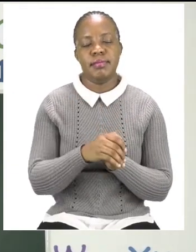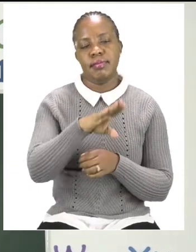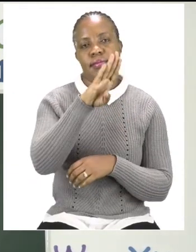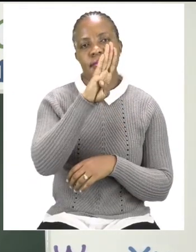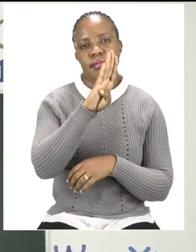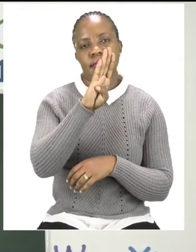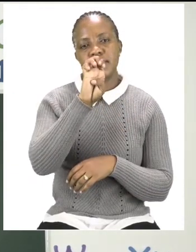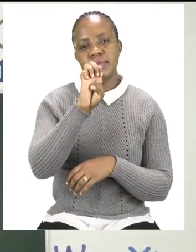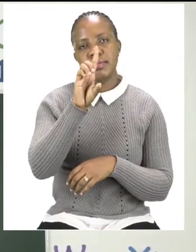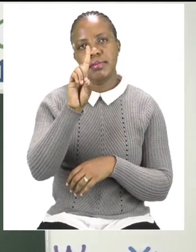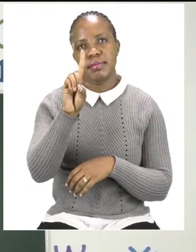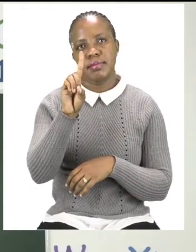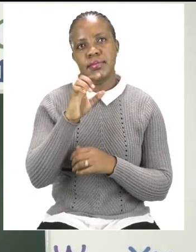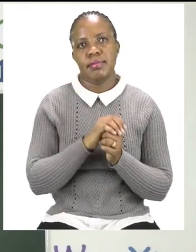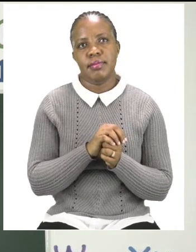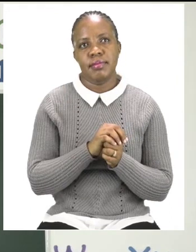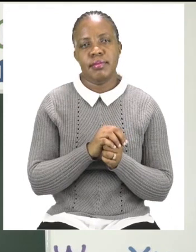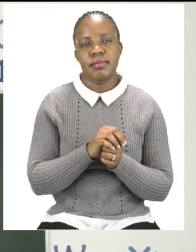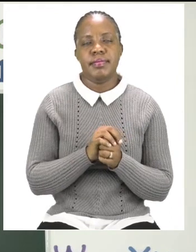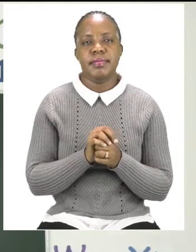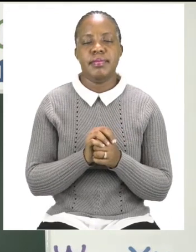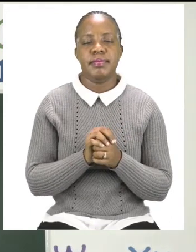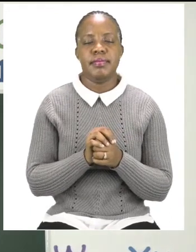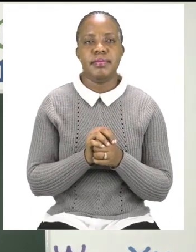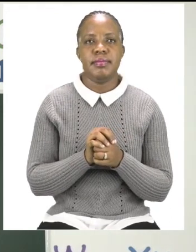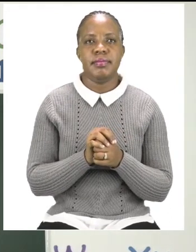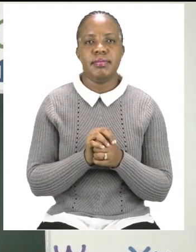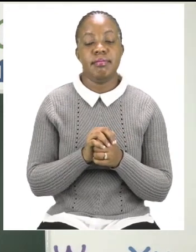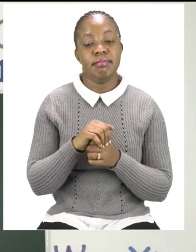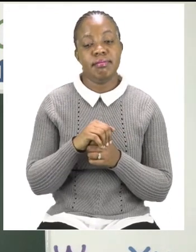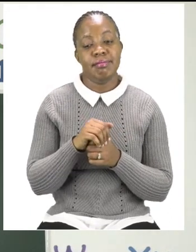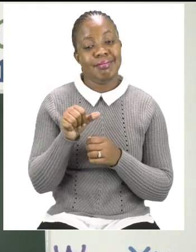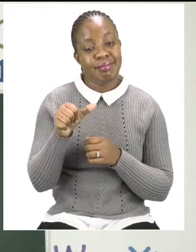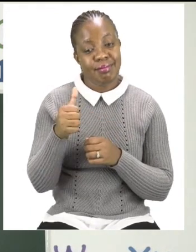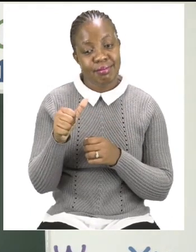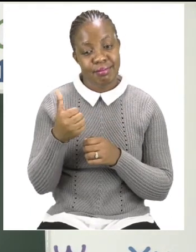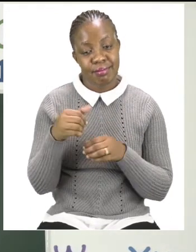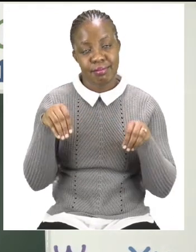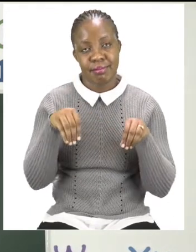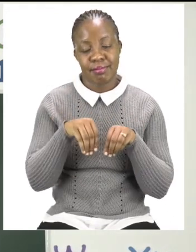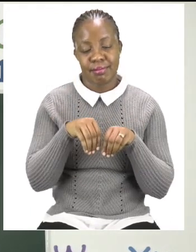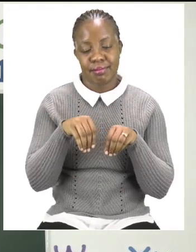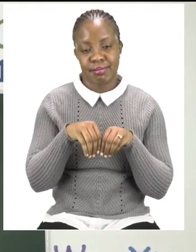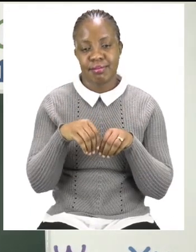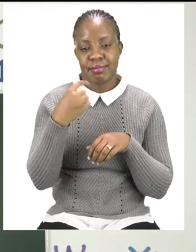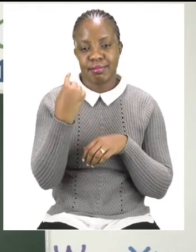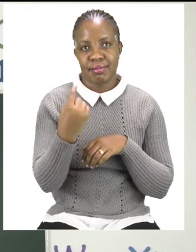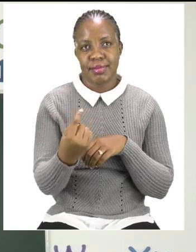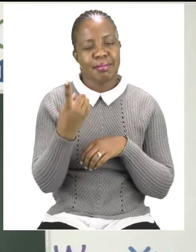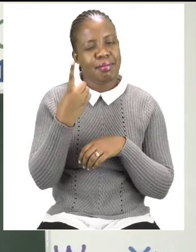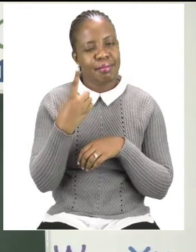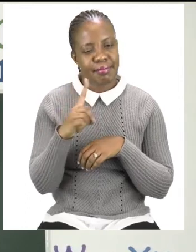Bed. Now, you are going to do the rest by yourselves. But I think one more is okay.